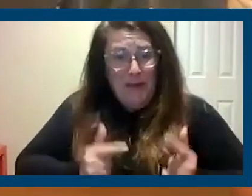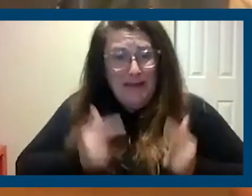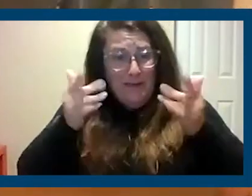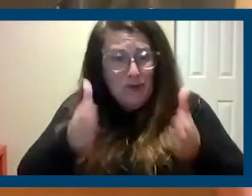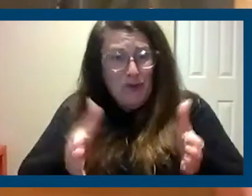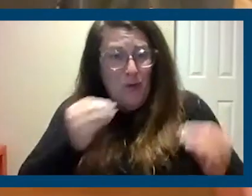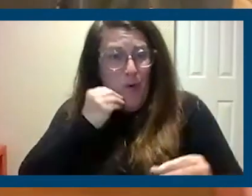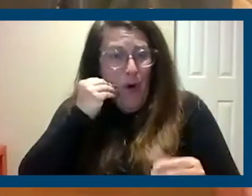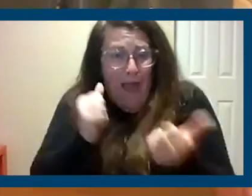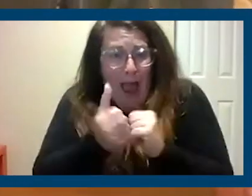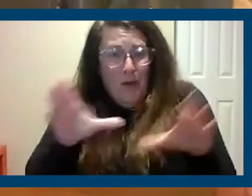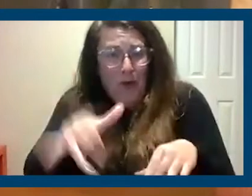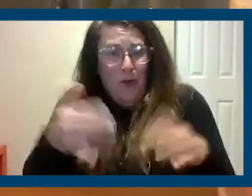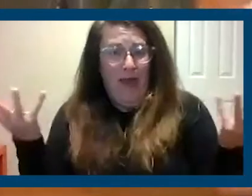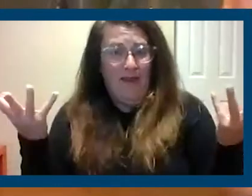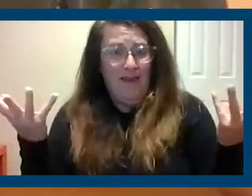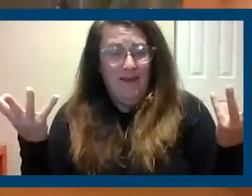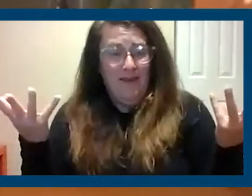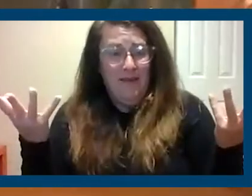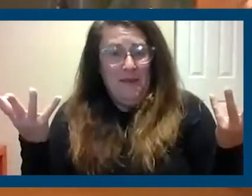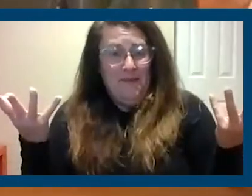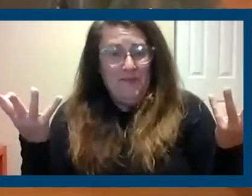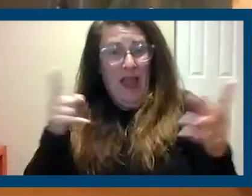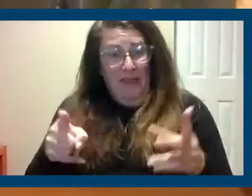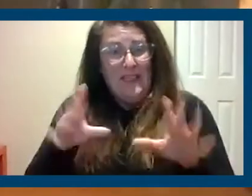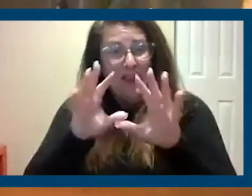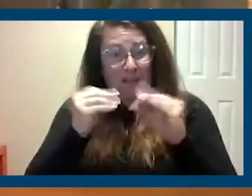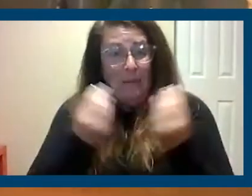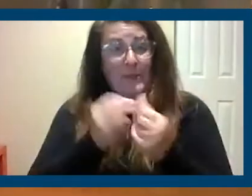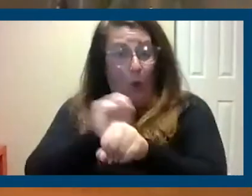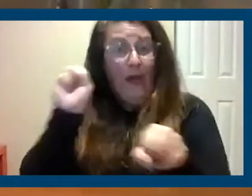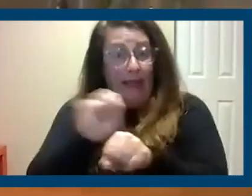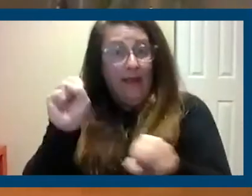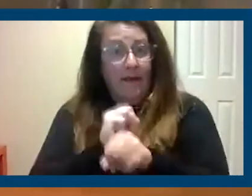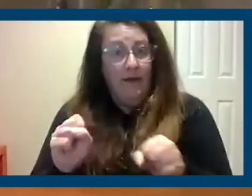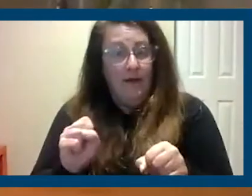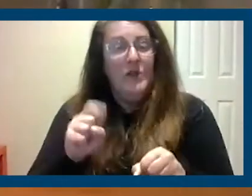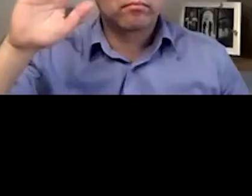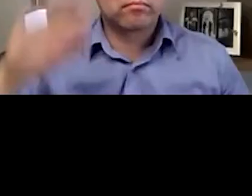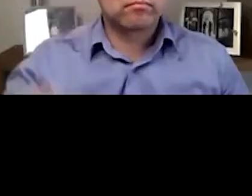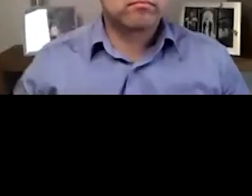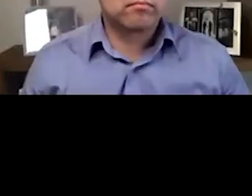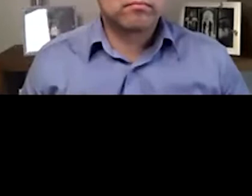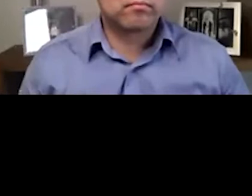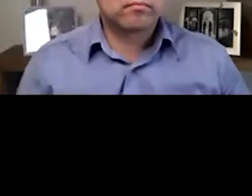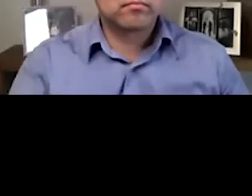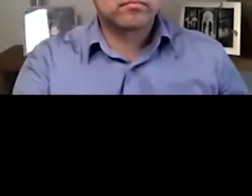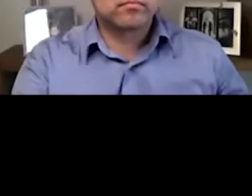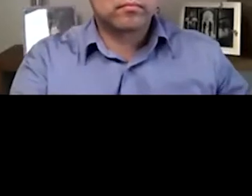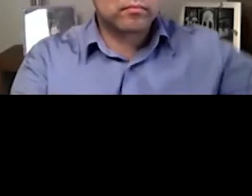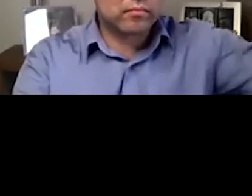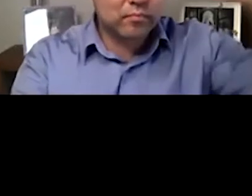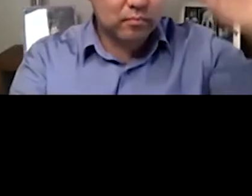streets in the immediate future? And these are working families. And that's why we need Prop 21 now. David,